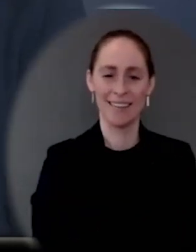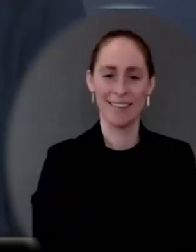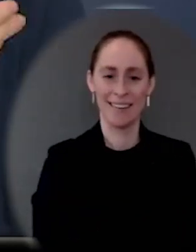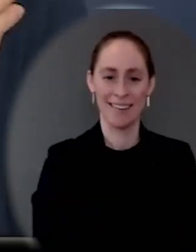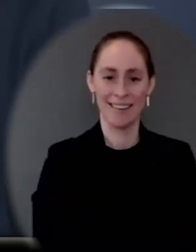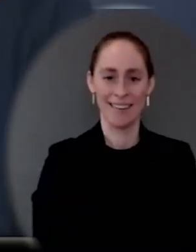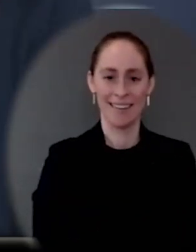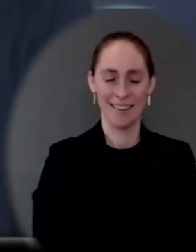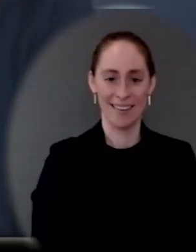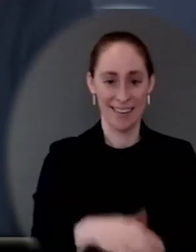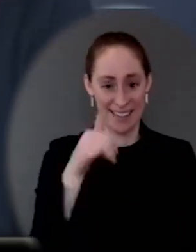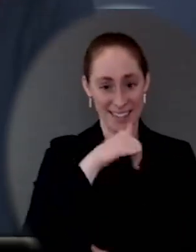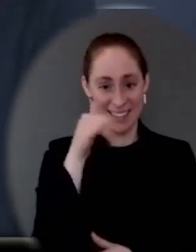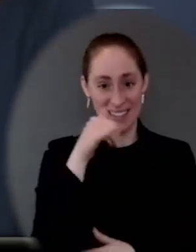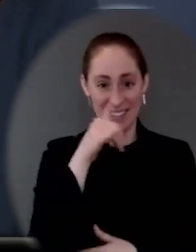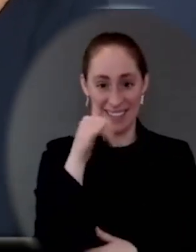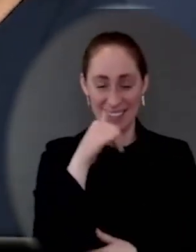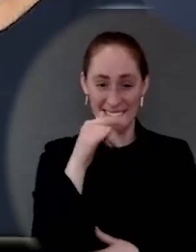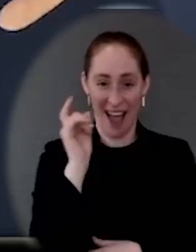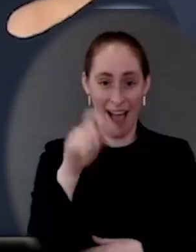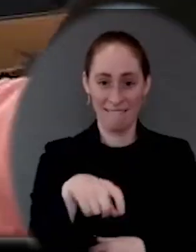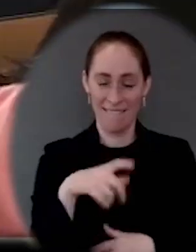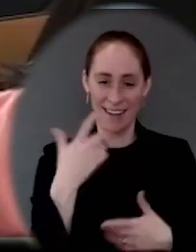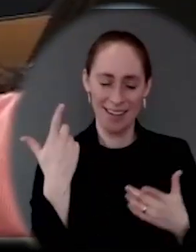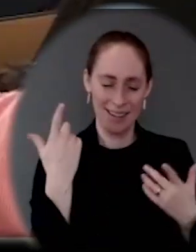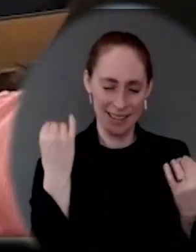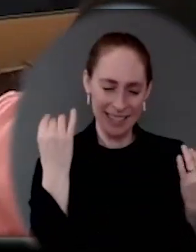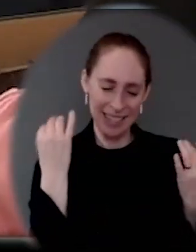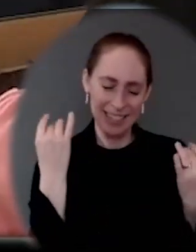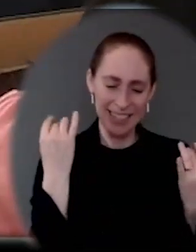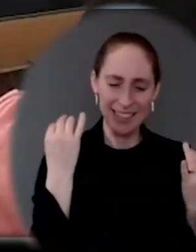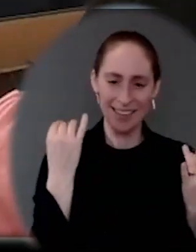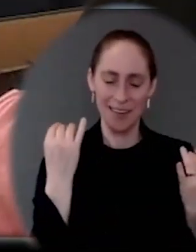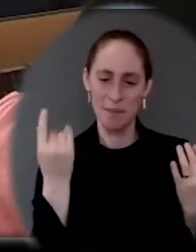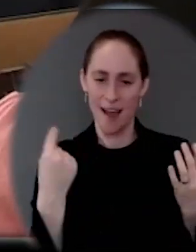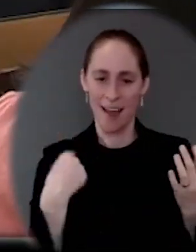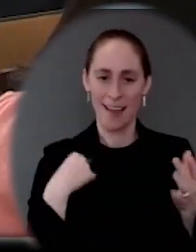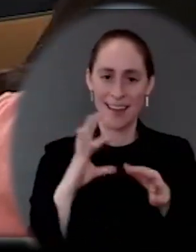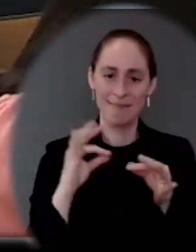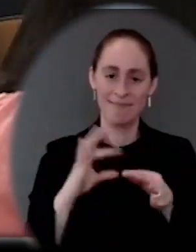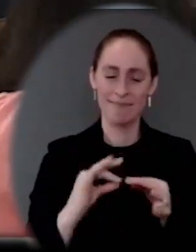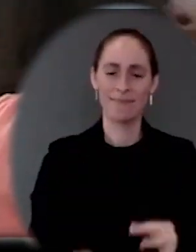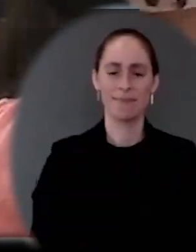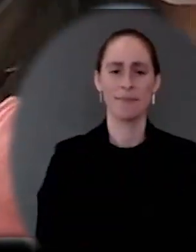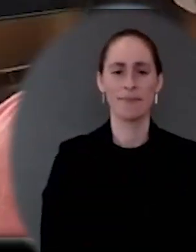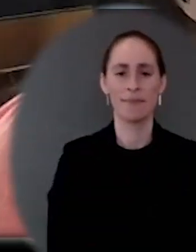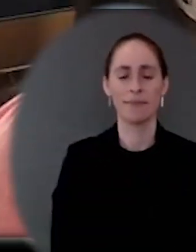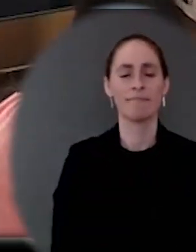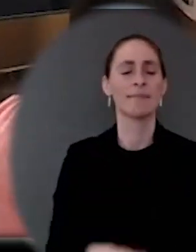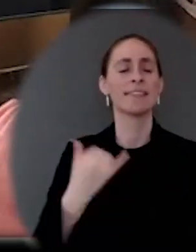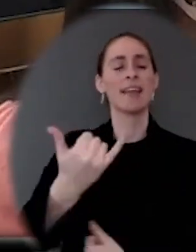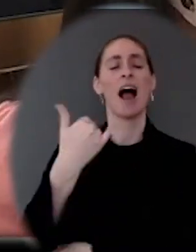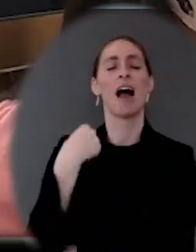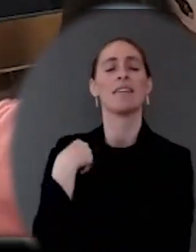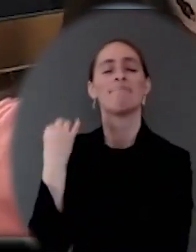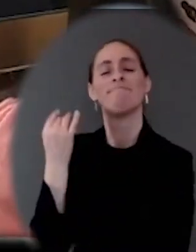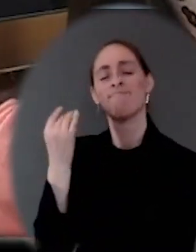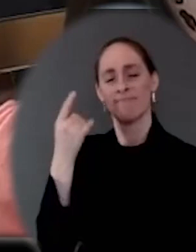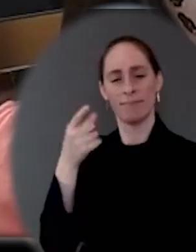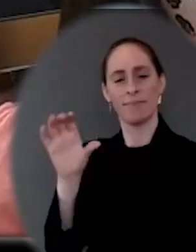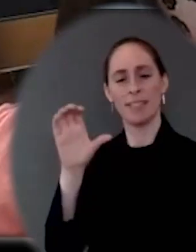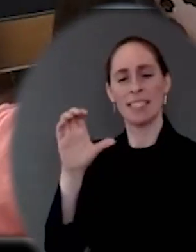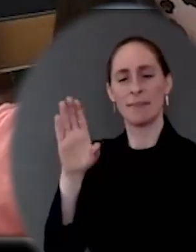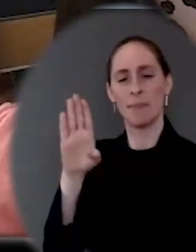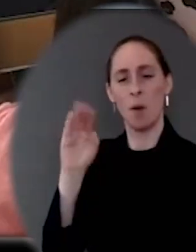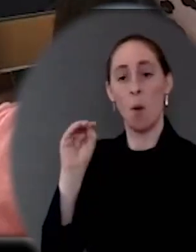talking about — I need a chalkboard or Yeah, the CBOs. Ms. Charts. The- The CBOs report of the non-existent bill.